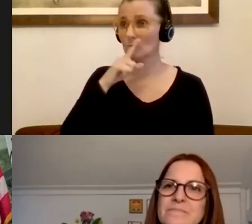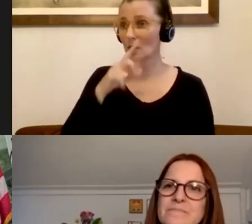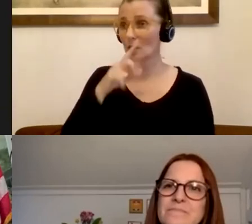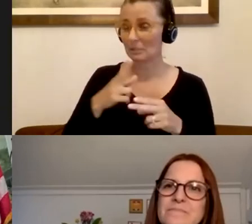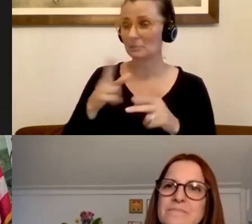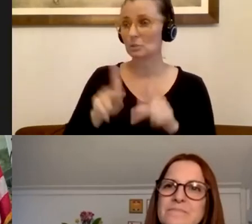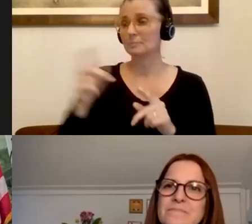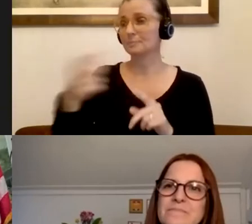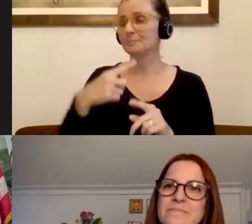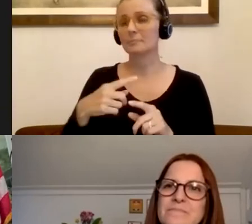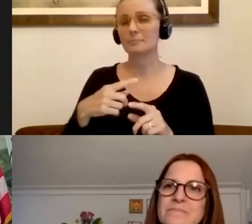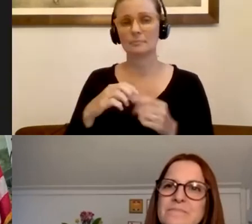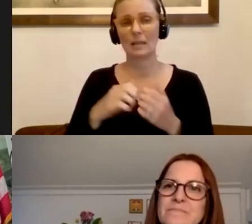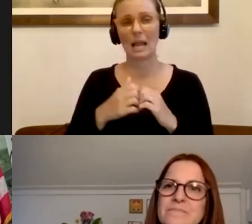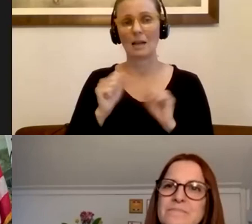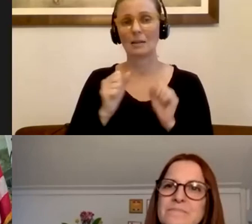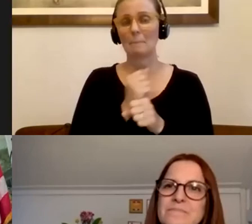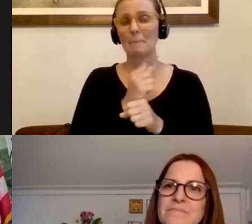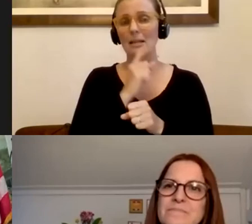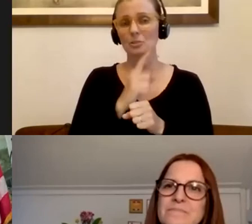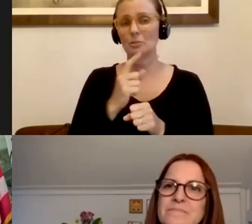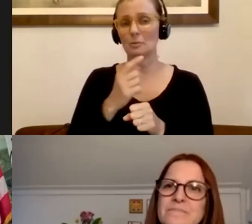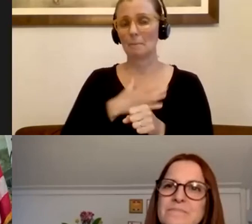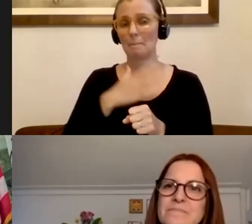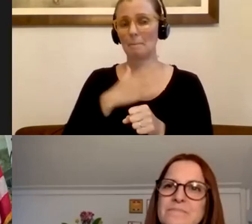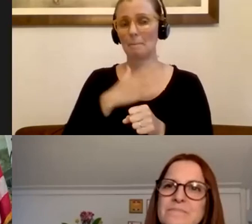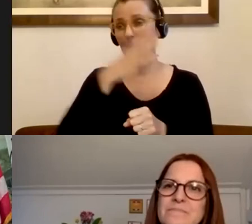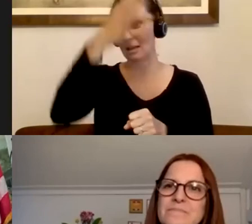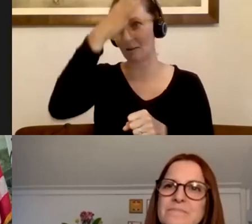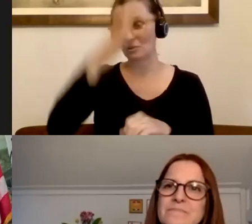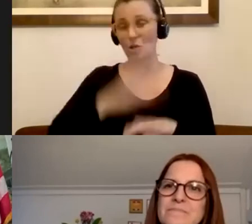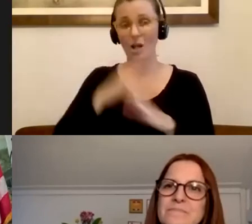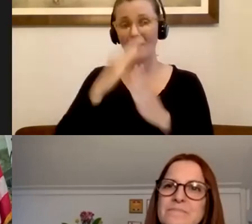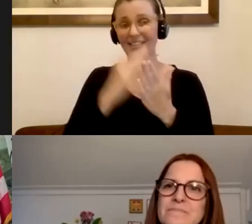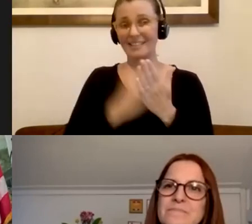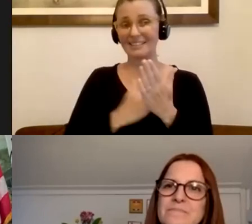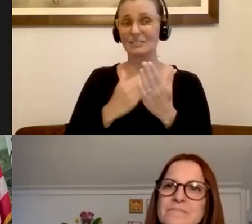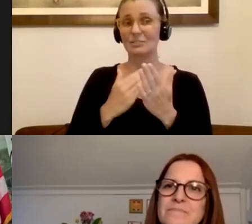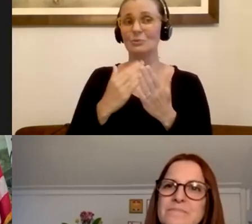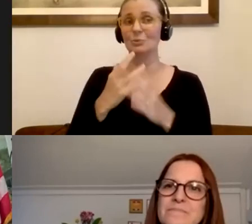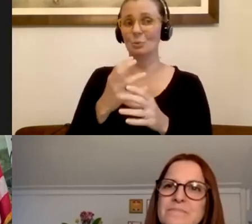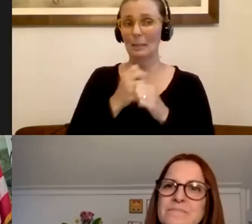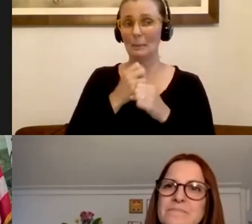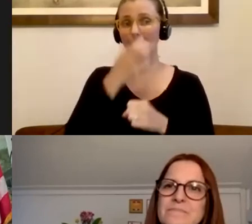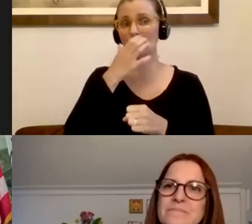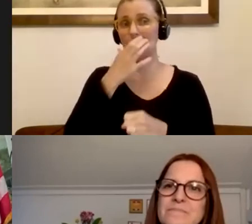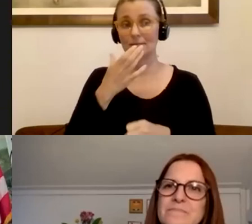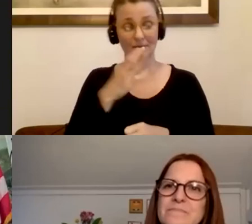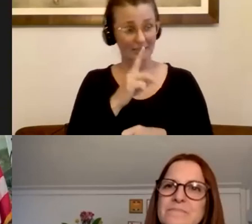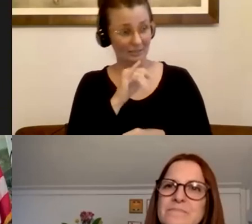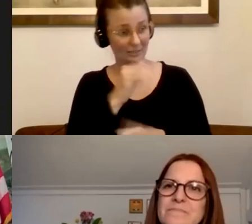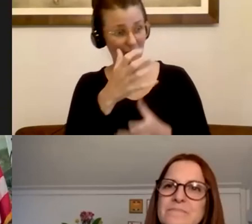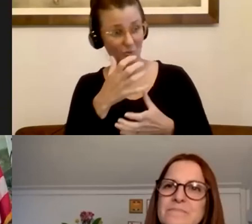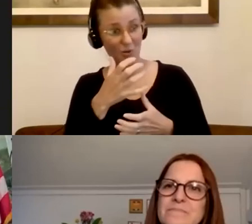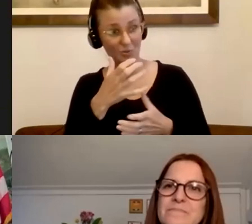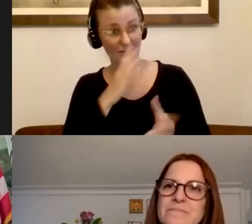How can I make sure that my parents are on the list to receive masks? Cindy, pretty straightforward. You want to answer that? Absolutely. All you can do is call